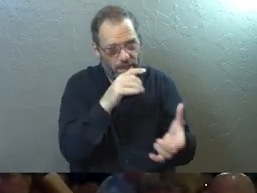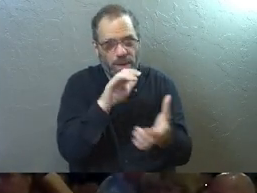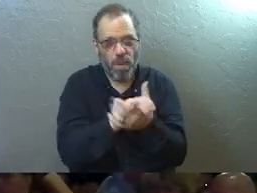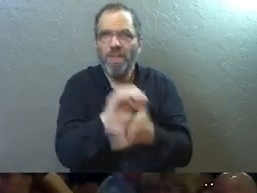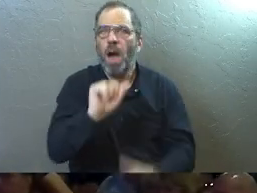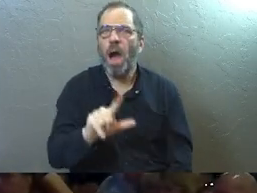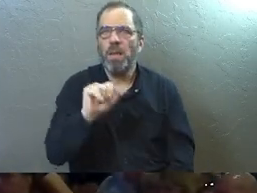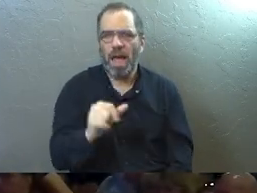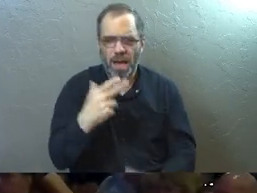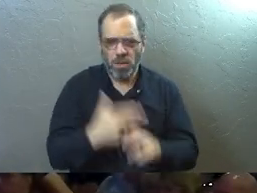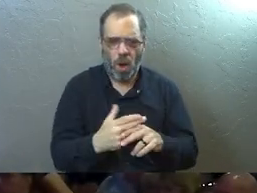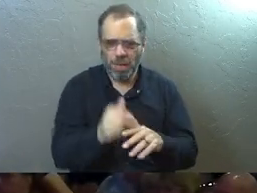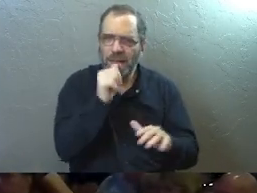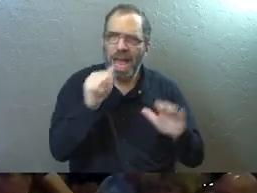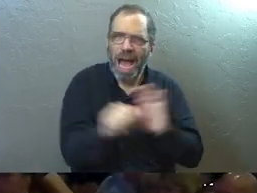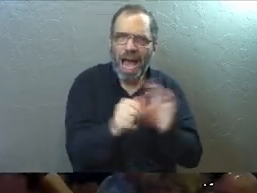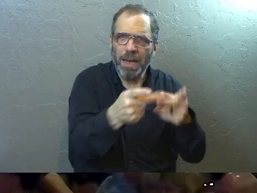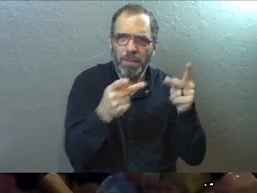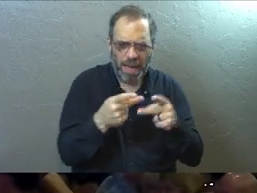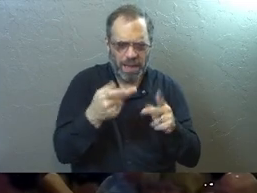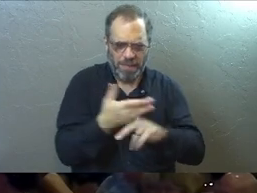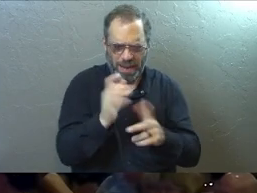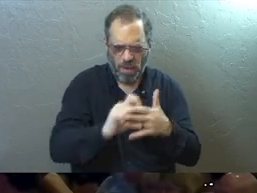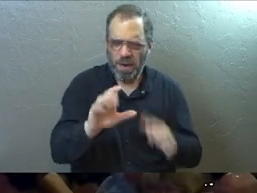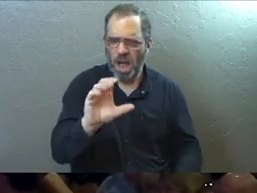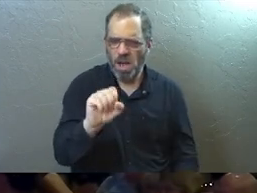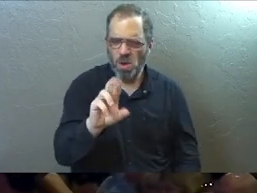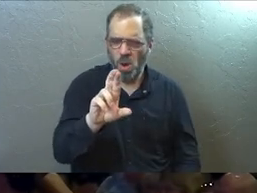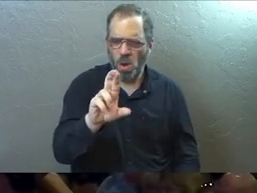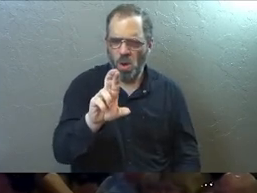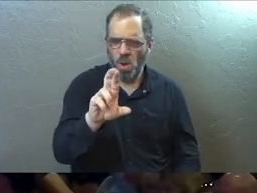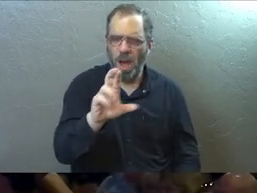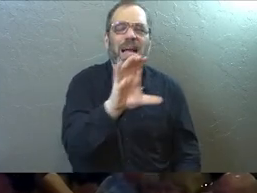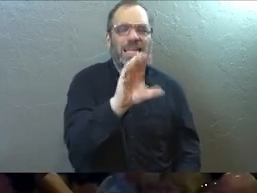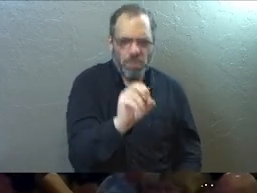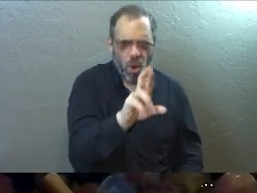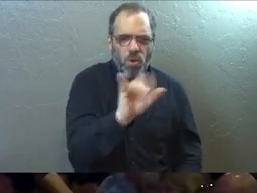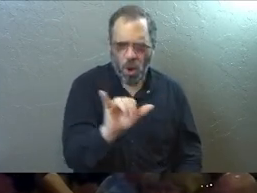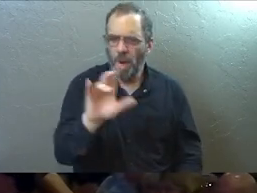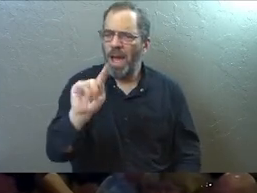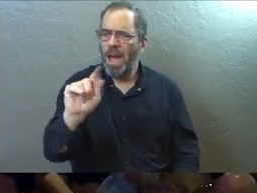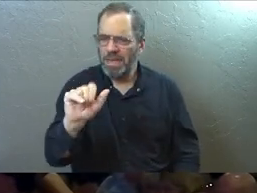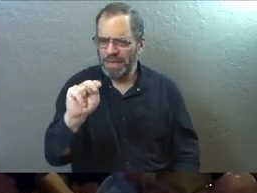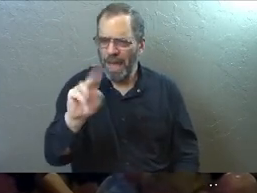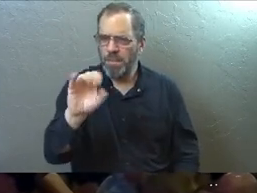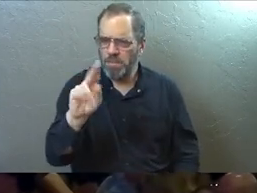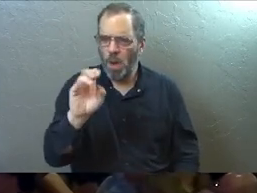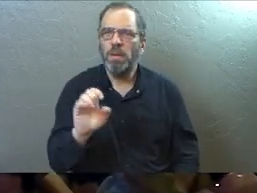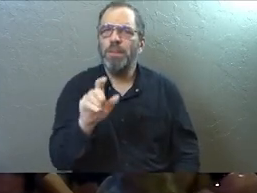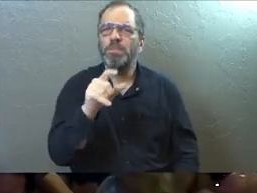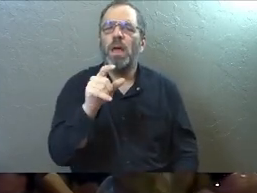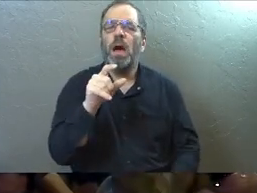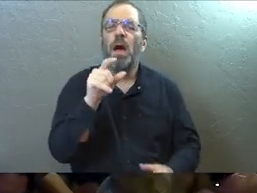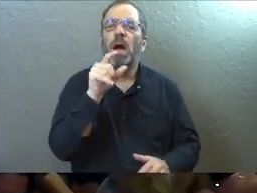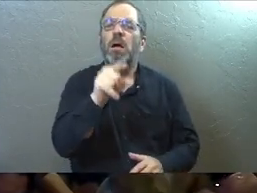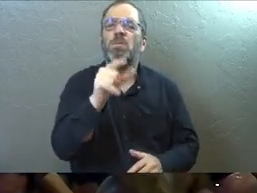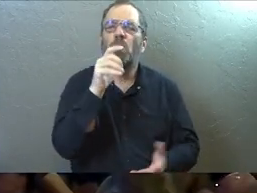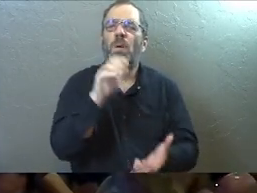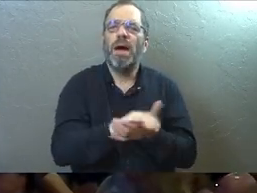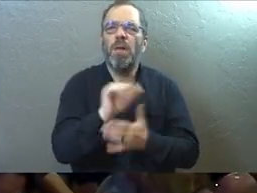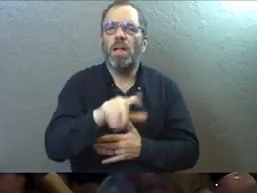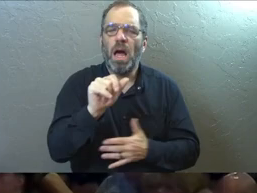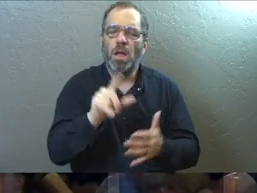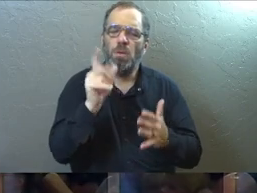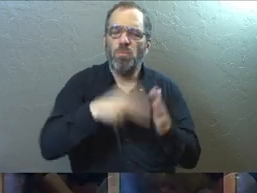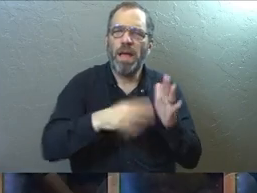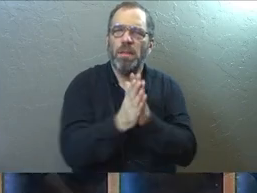wife read. It's called the hiding place by Corey Ten Boom. And she, she read this book. Um, and it just kind